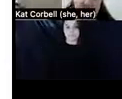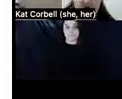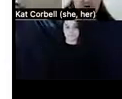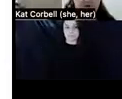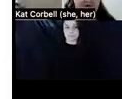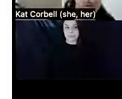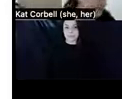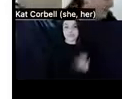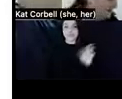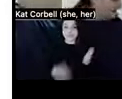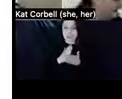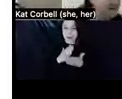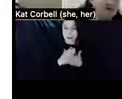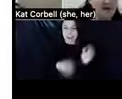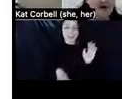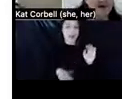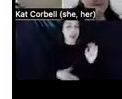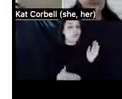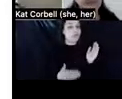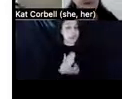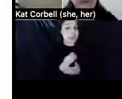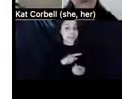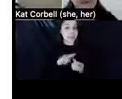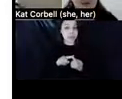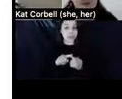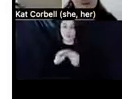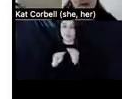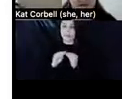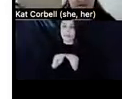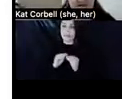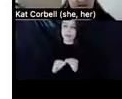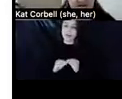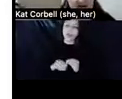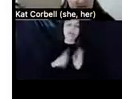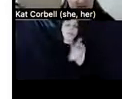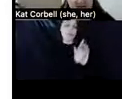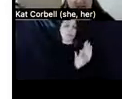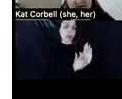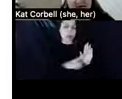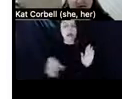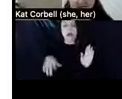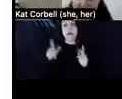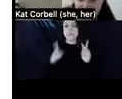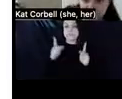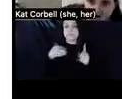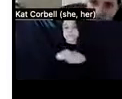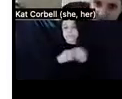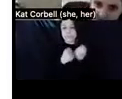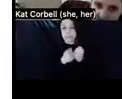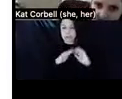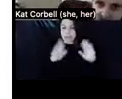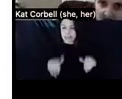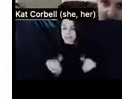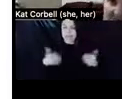Uh, right to repairs. Um, the law is that tenants in support of housing have the right to obtain